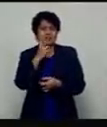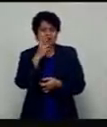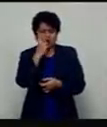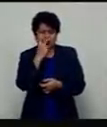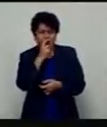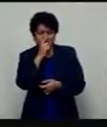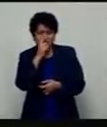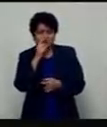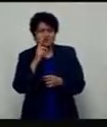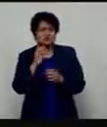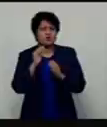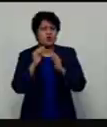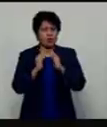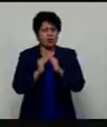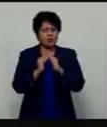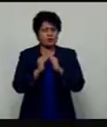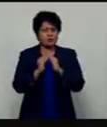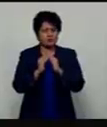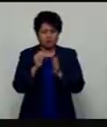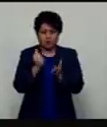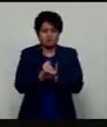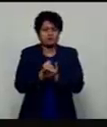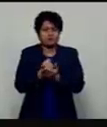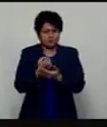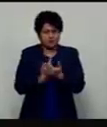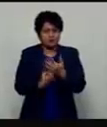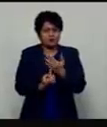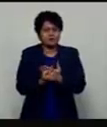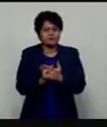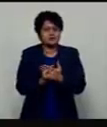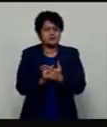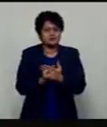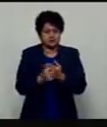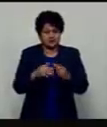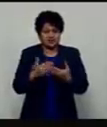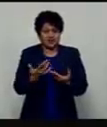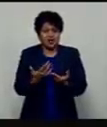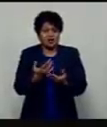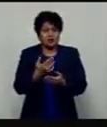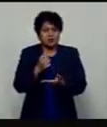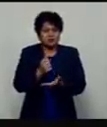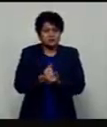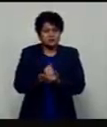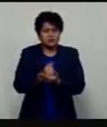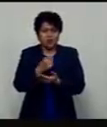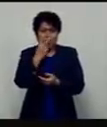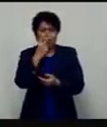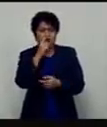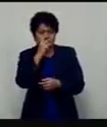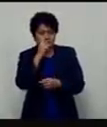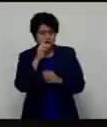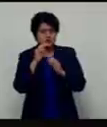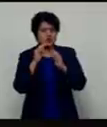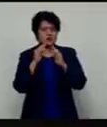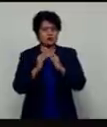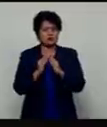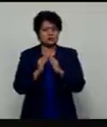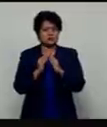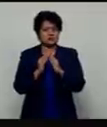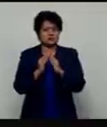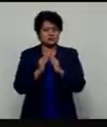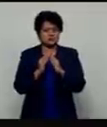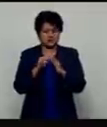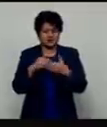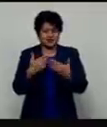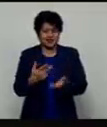with confirmed cases. And, you know, it's concerning to have cases confirmed at the Old People's Home, given that the elderly